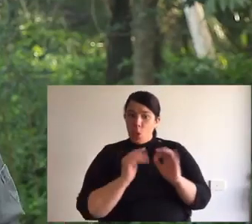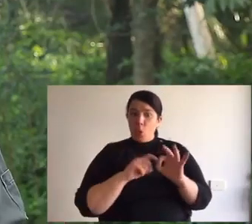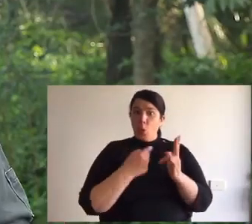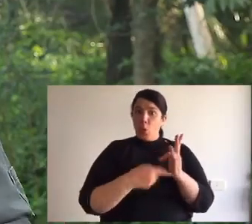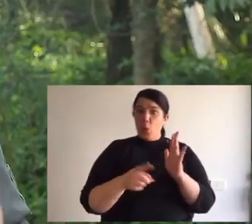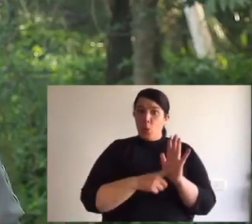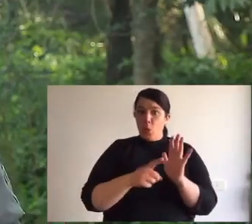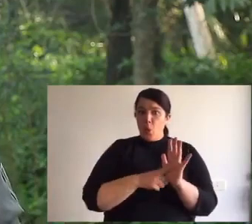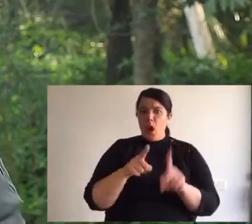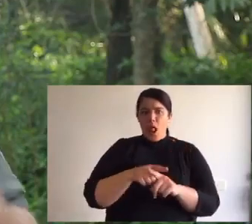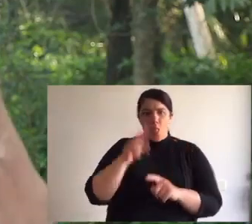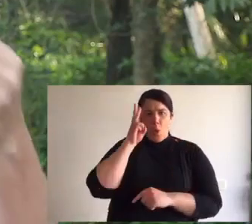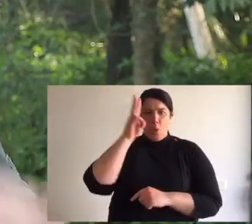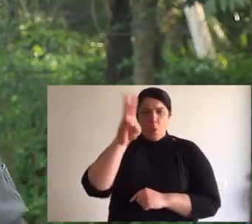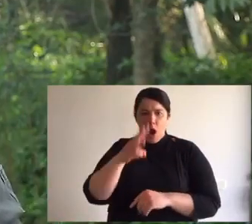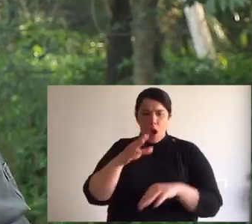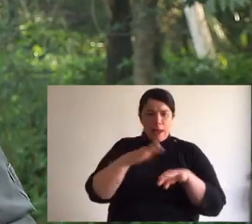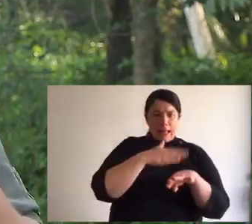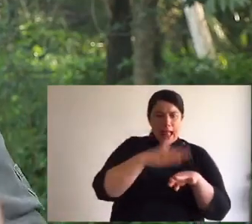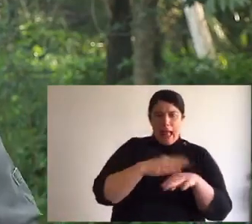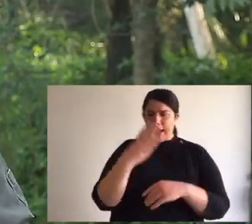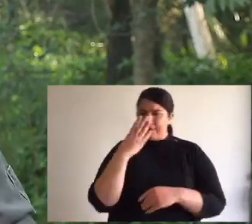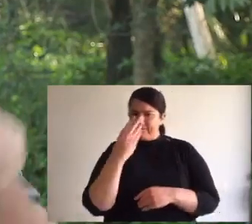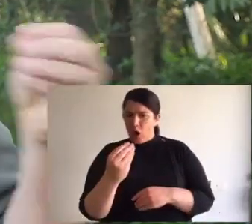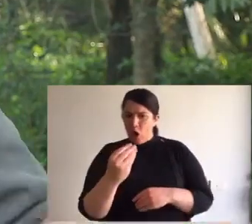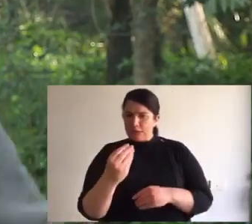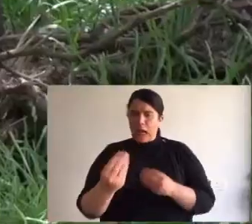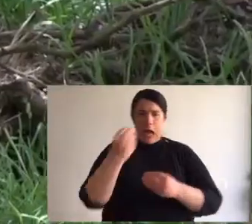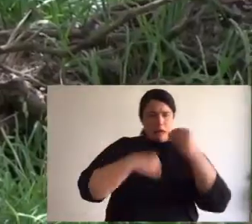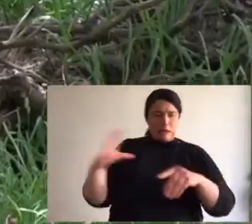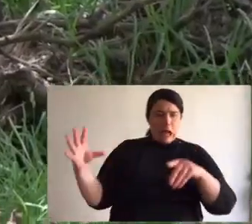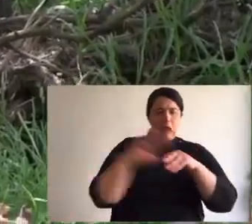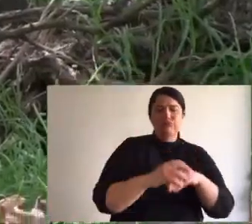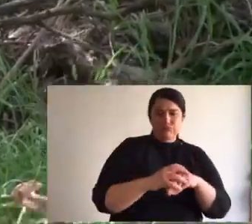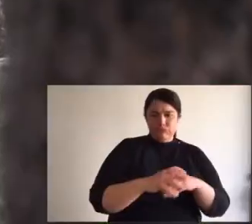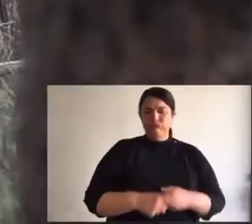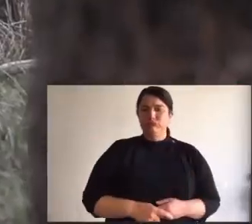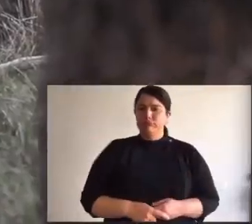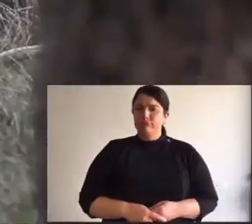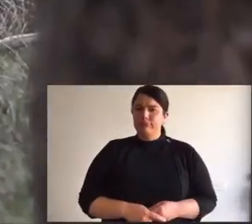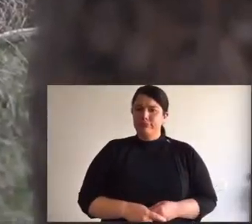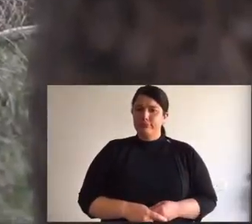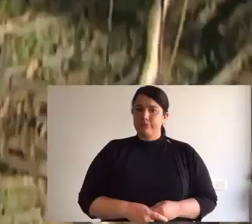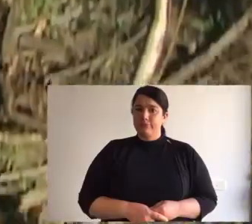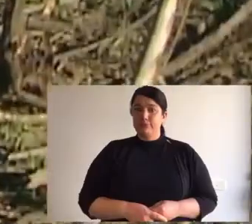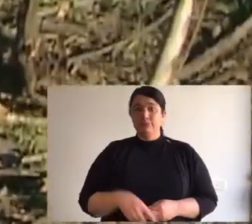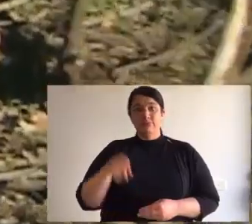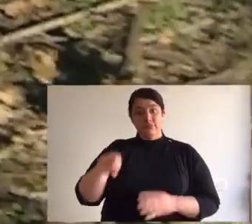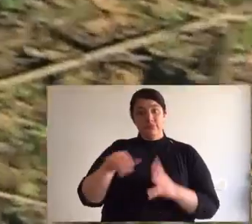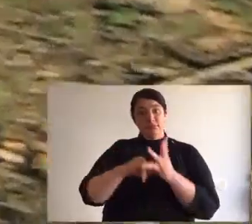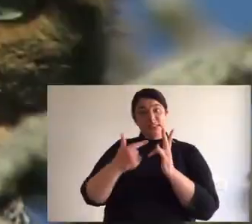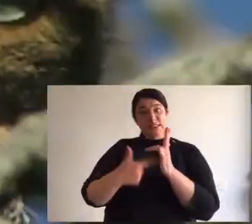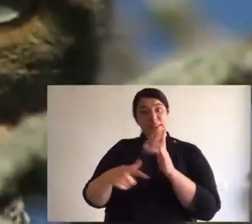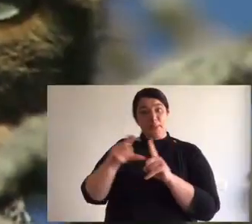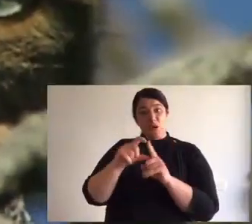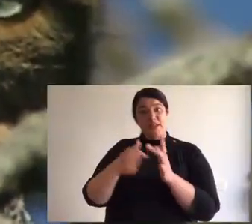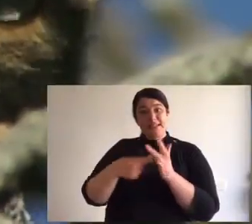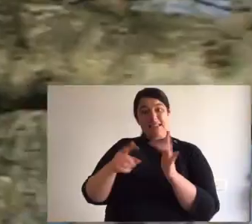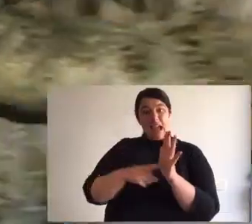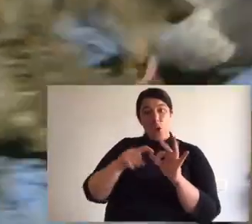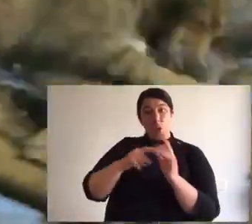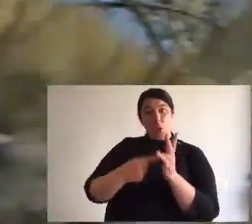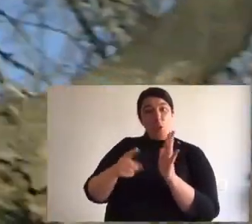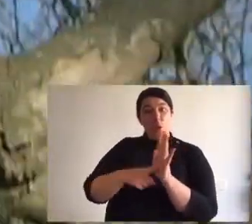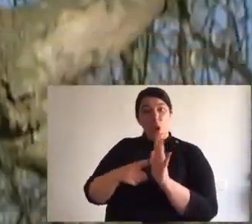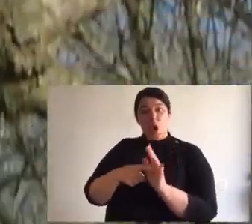And for some of the smaller quolls it's really the ferals like the feral fox and the feral cat that are out competing them. Now for spotted-tailed quoll